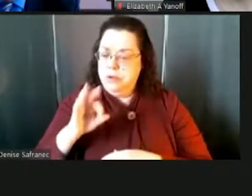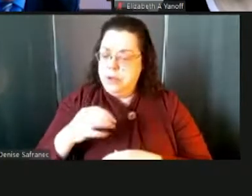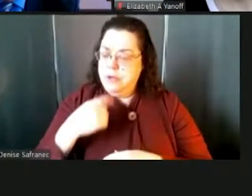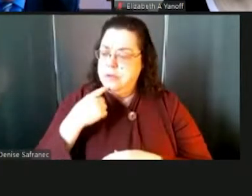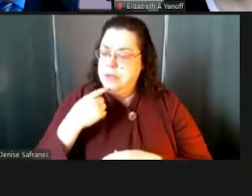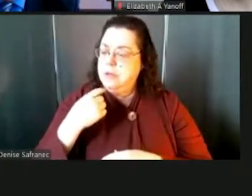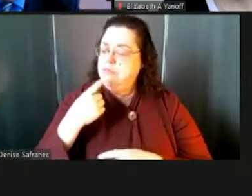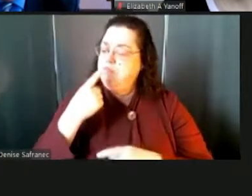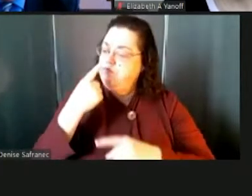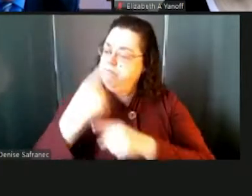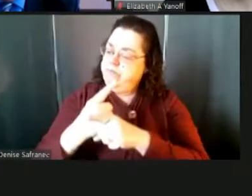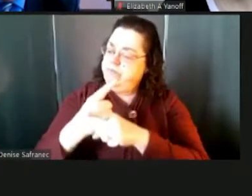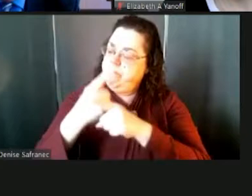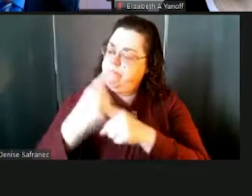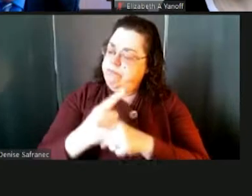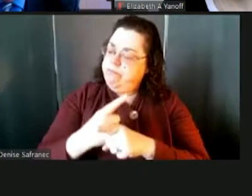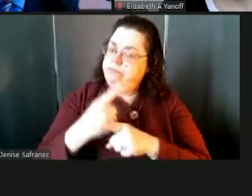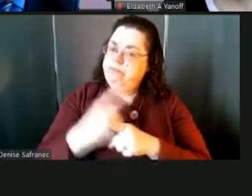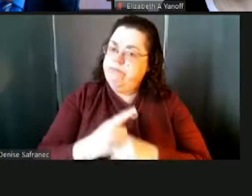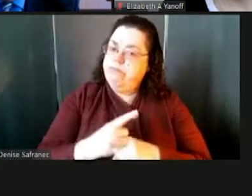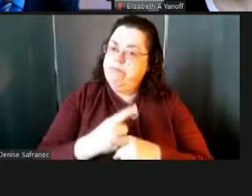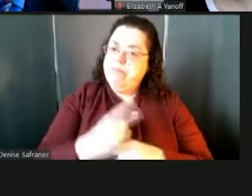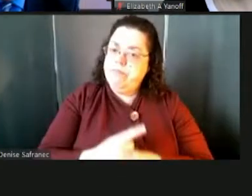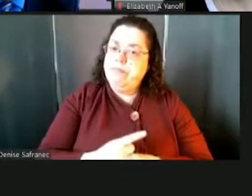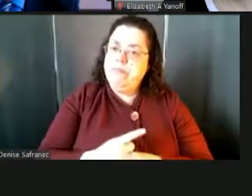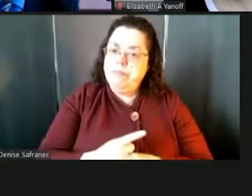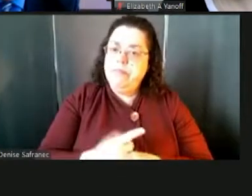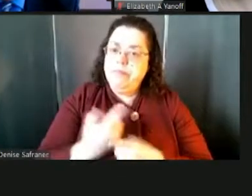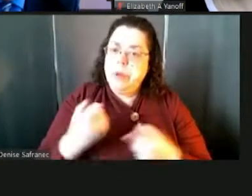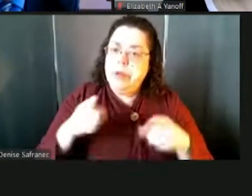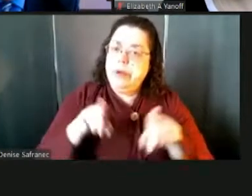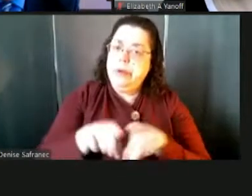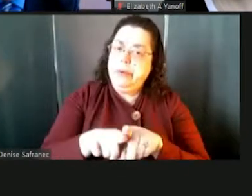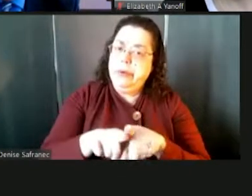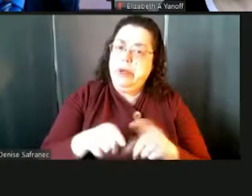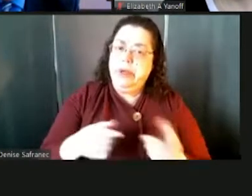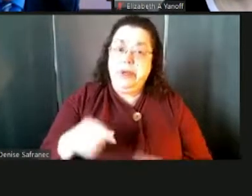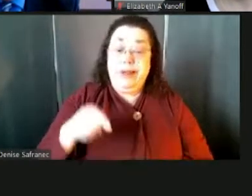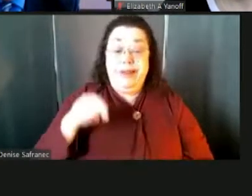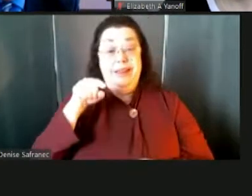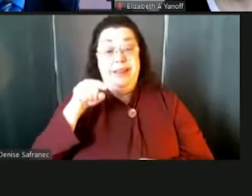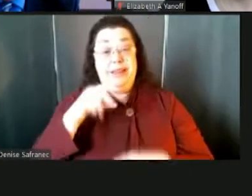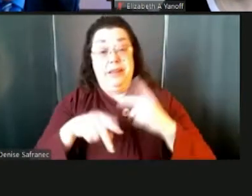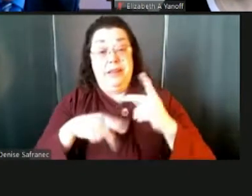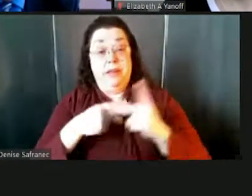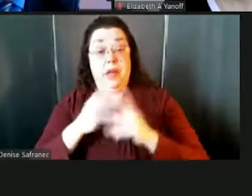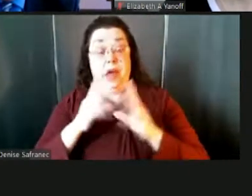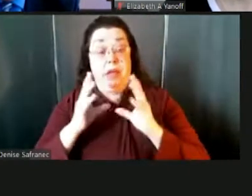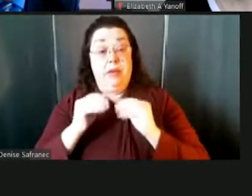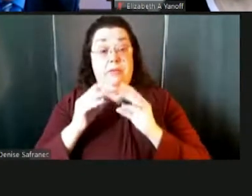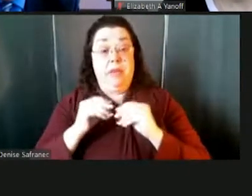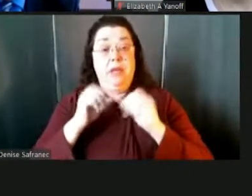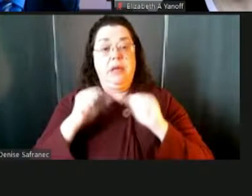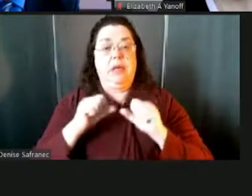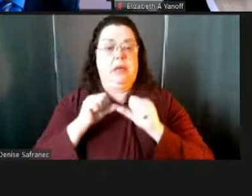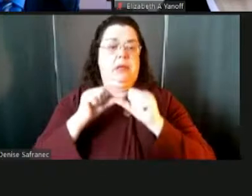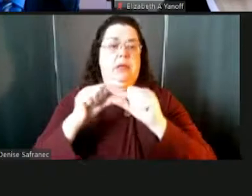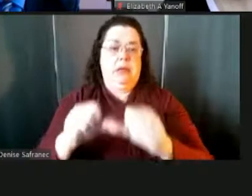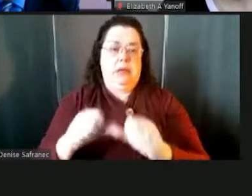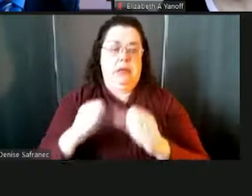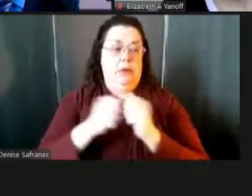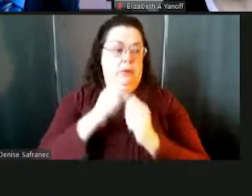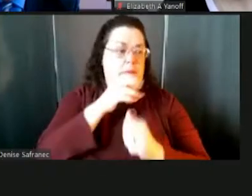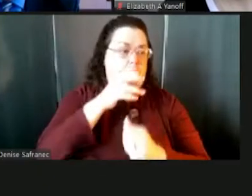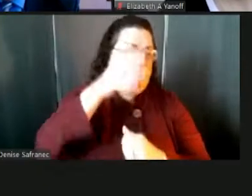continue. There's no reason, um, that we can't have meetings like this with our parents and community, uh, from now